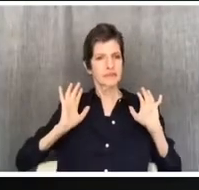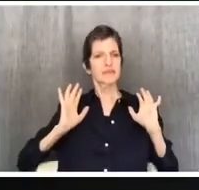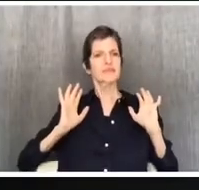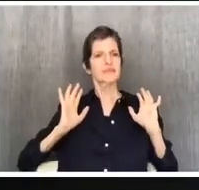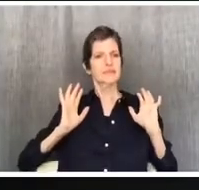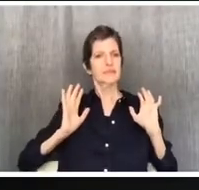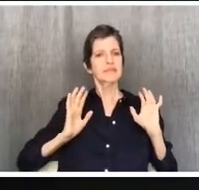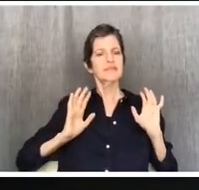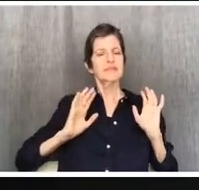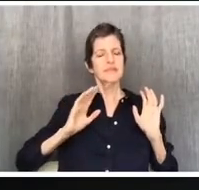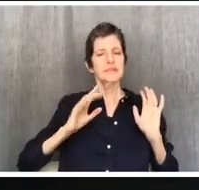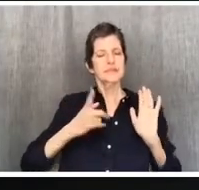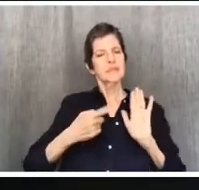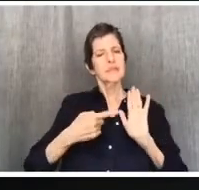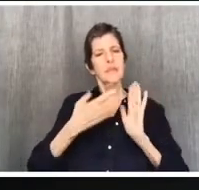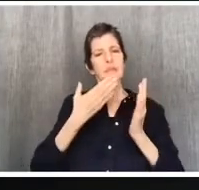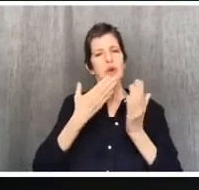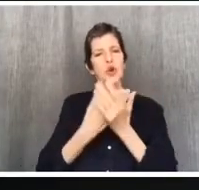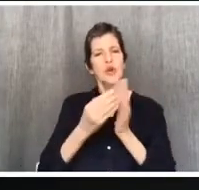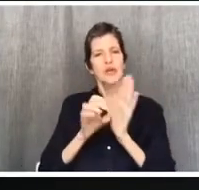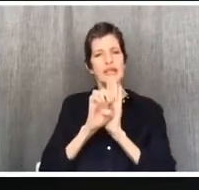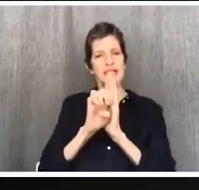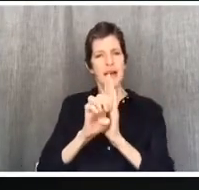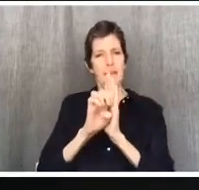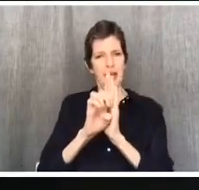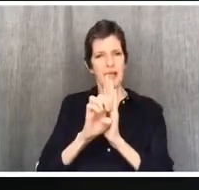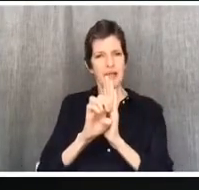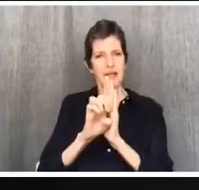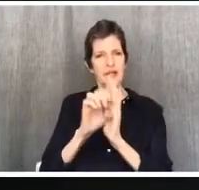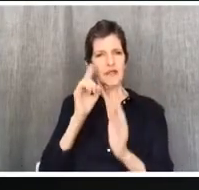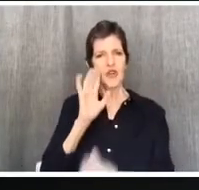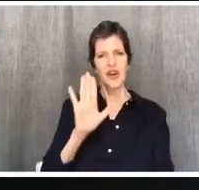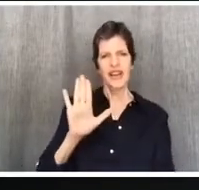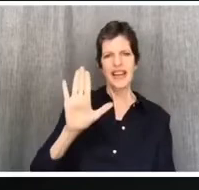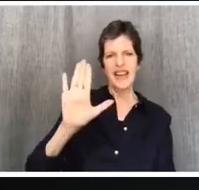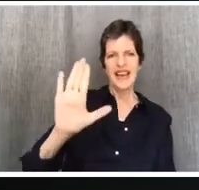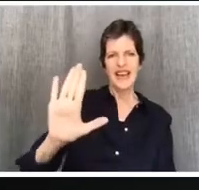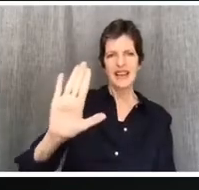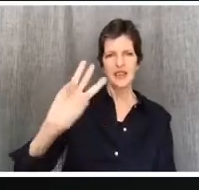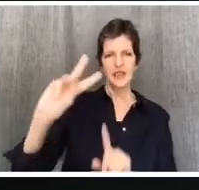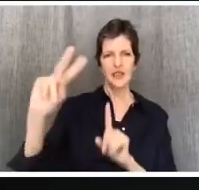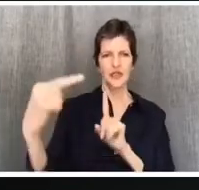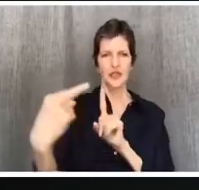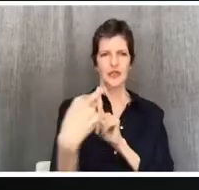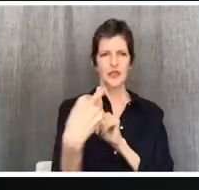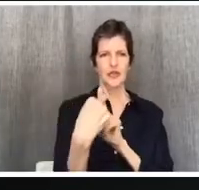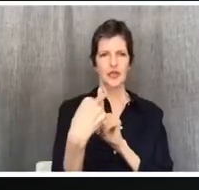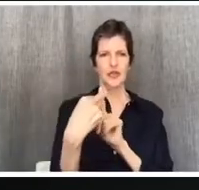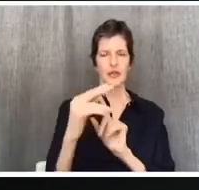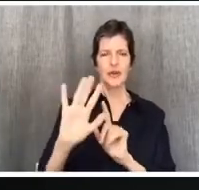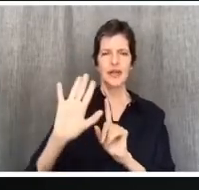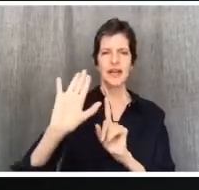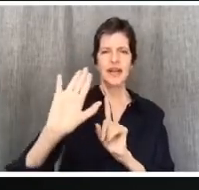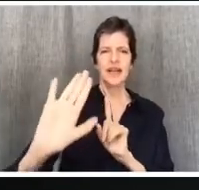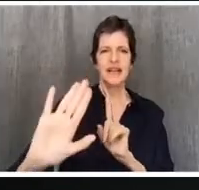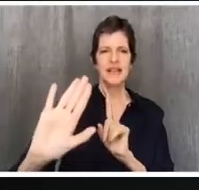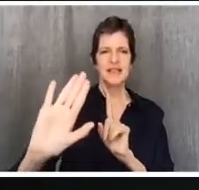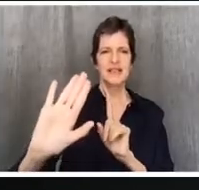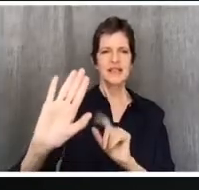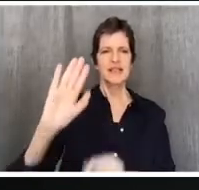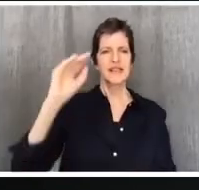I do not mean your conscience, but his. For why should my liberty be determined by someone else's conscience?